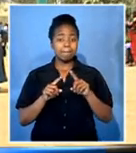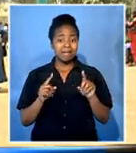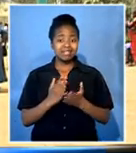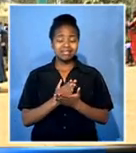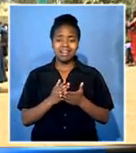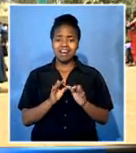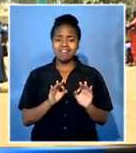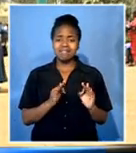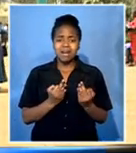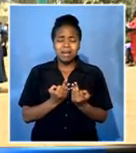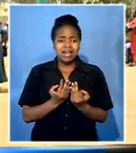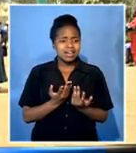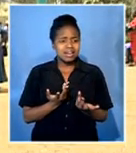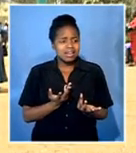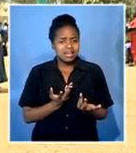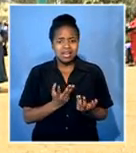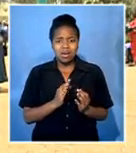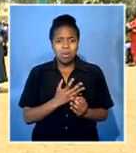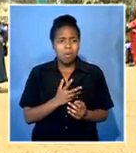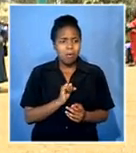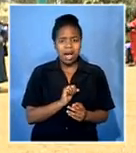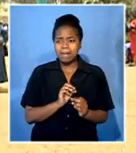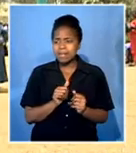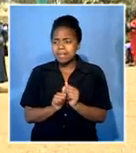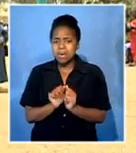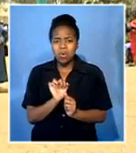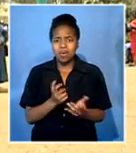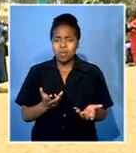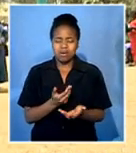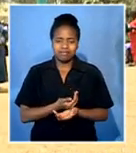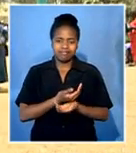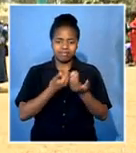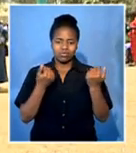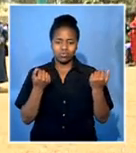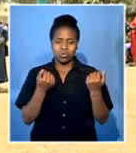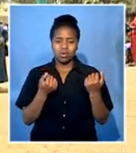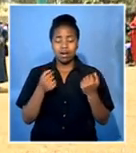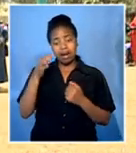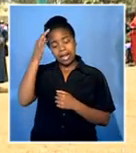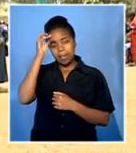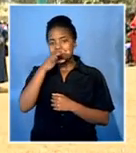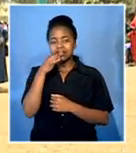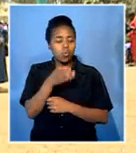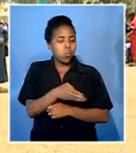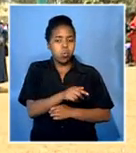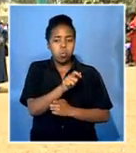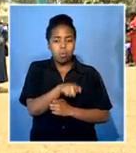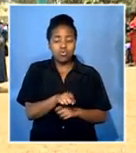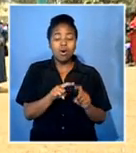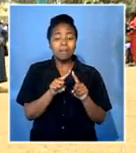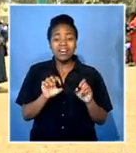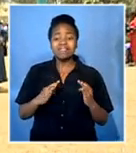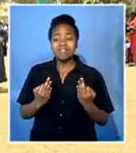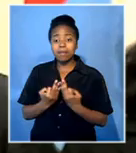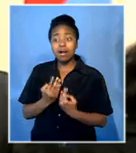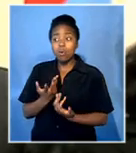wait for the remains of their loved ones at the mortuary officials say there are no more unidentified bodies begging the question where